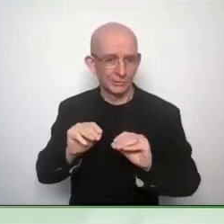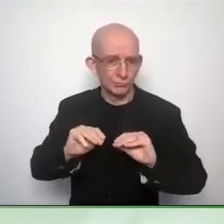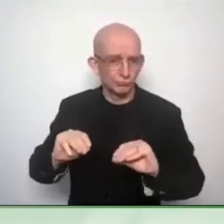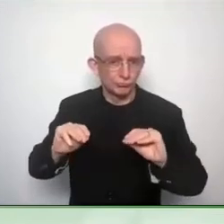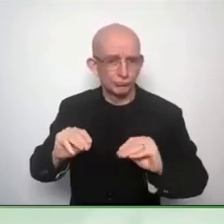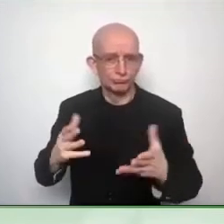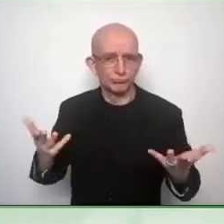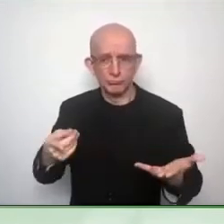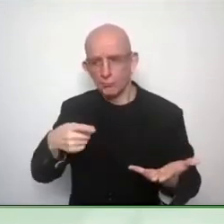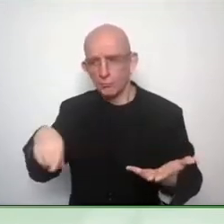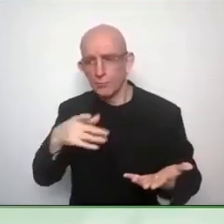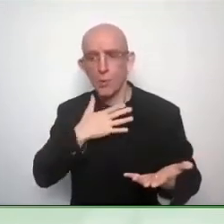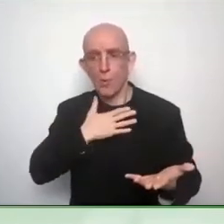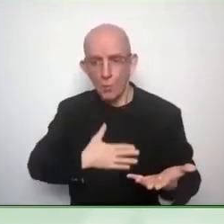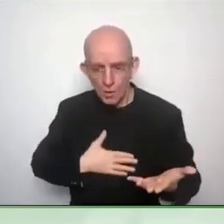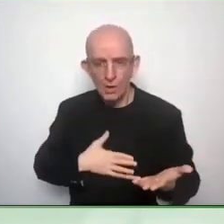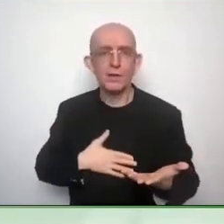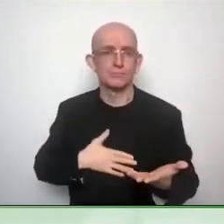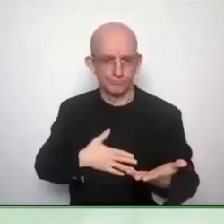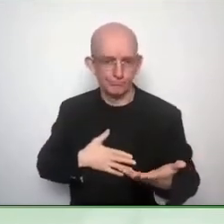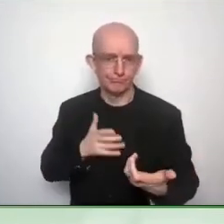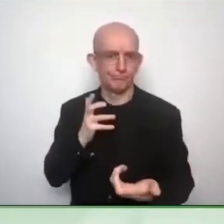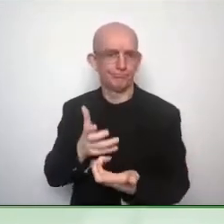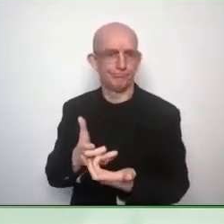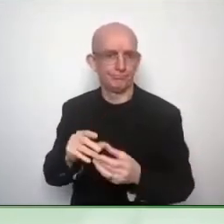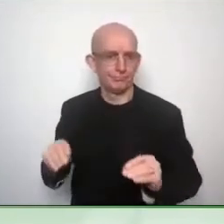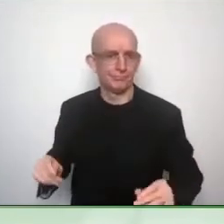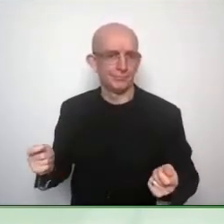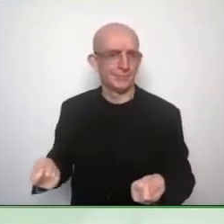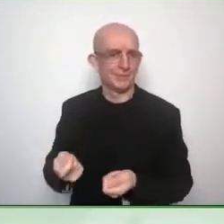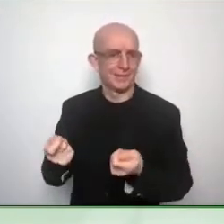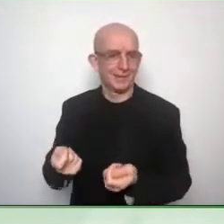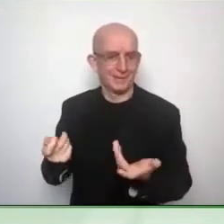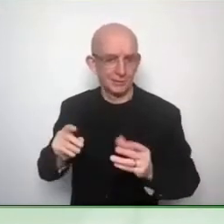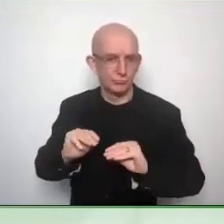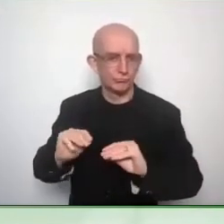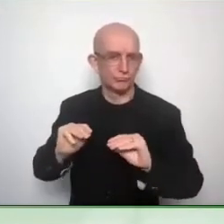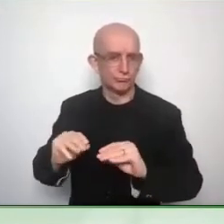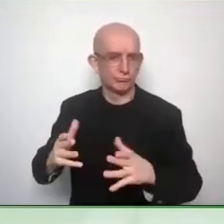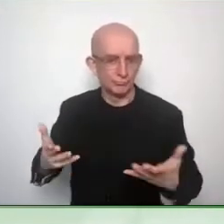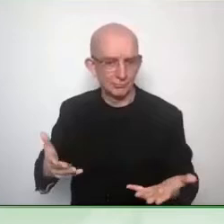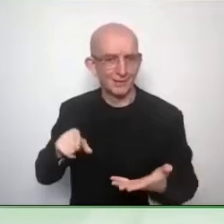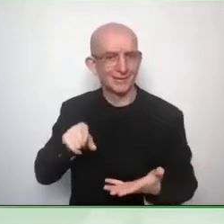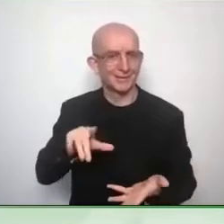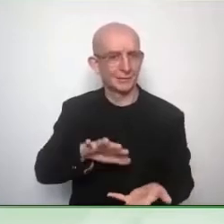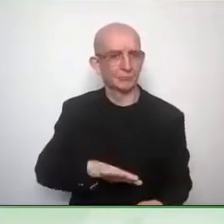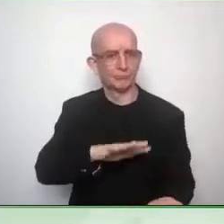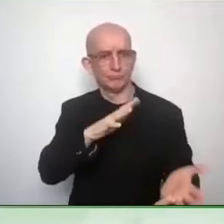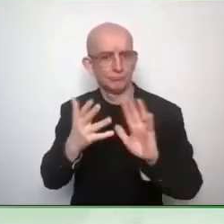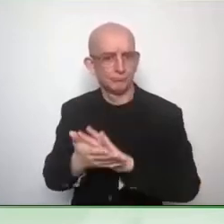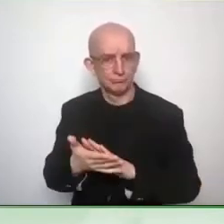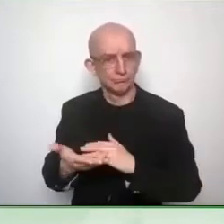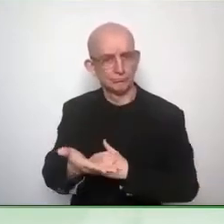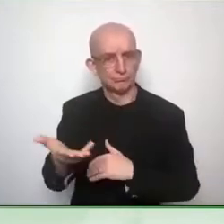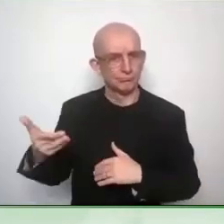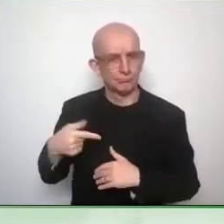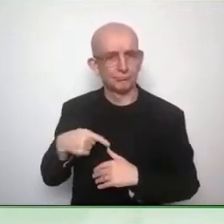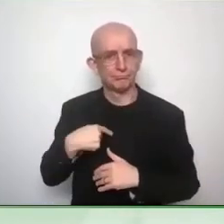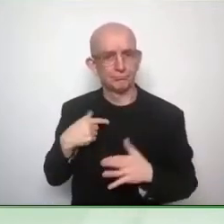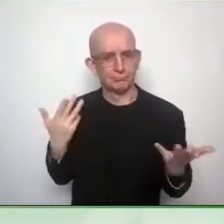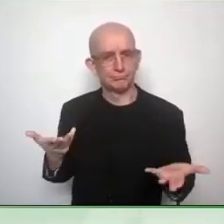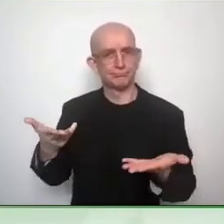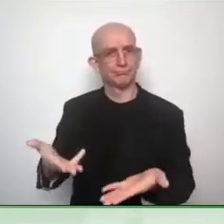And we increasingly have global players on board as well. AAA-TE is one of the founding members of the GATO